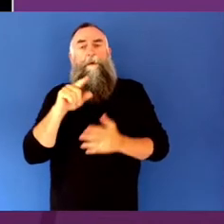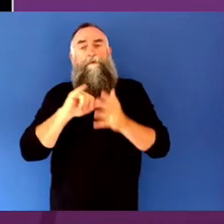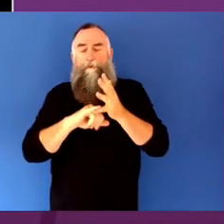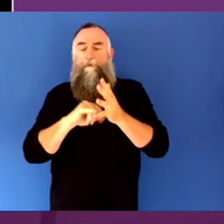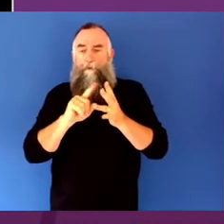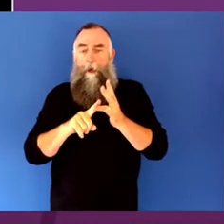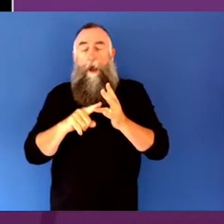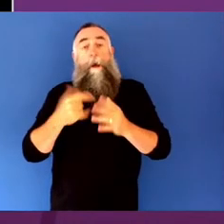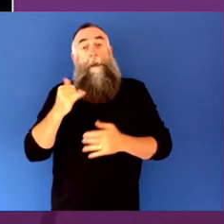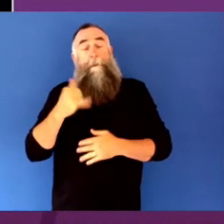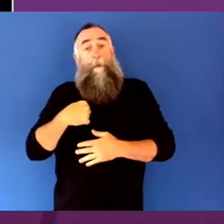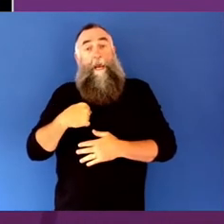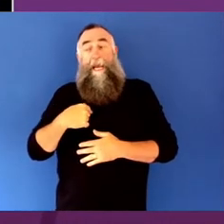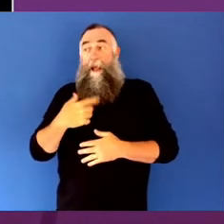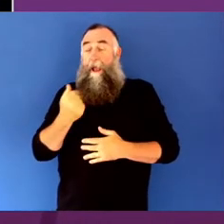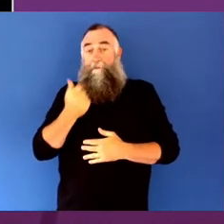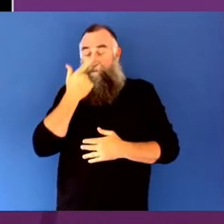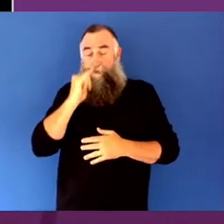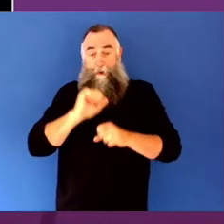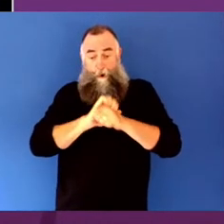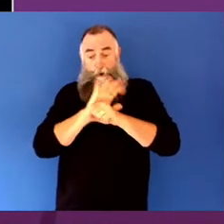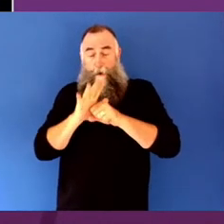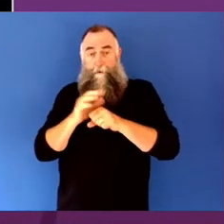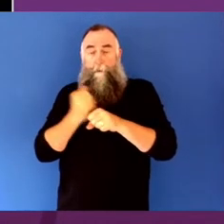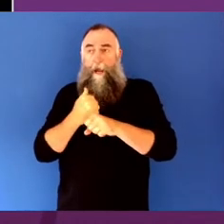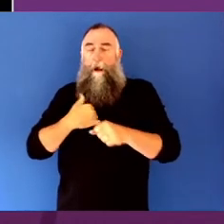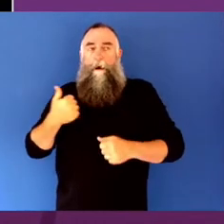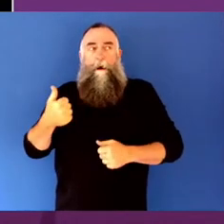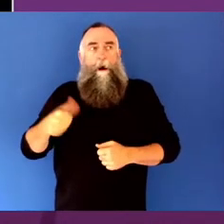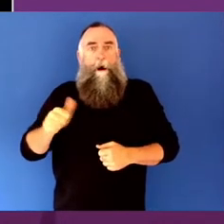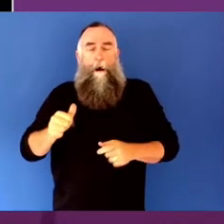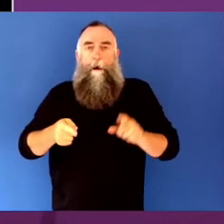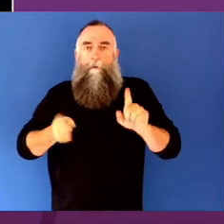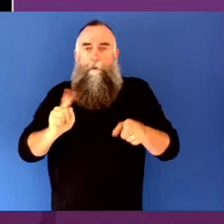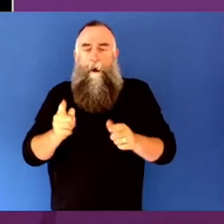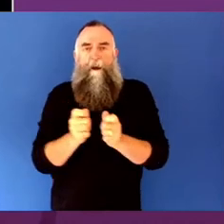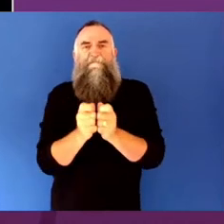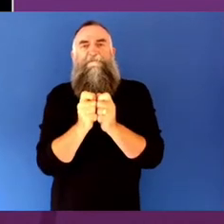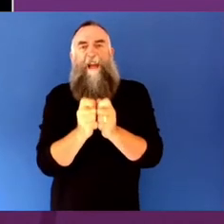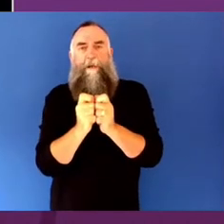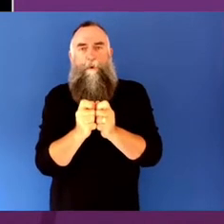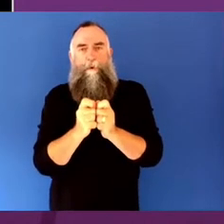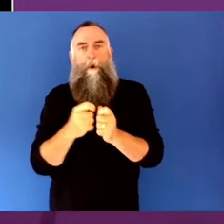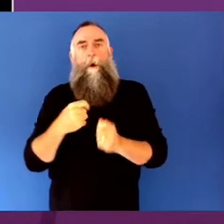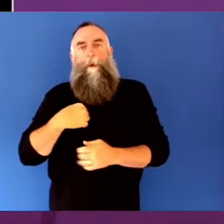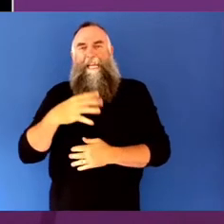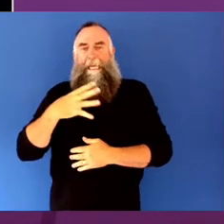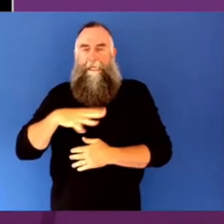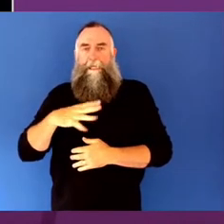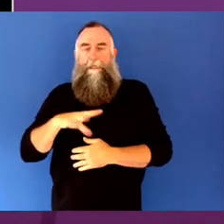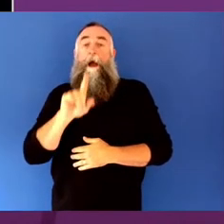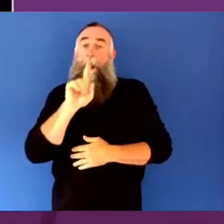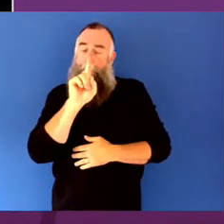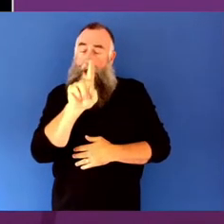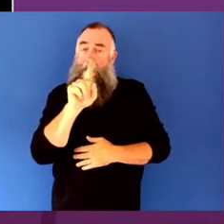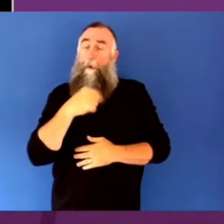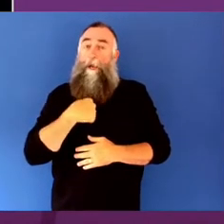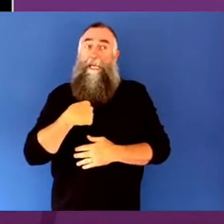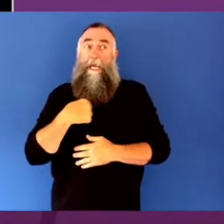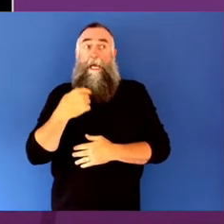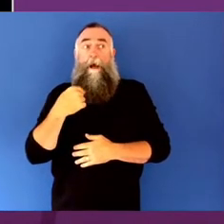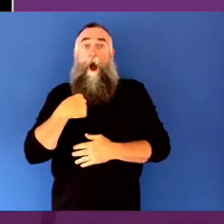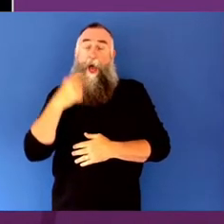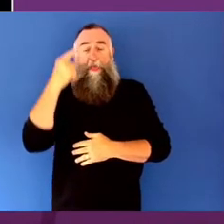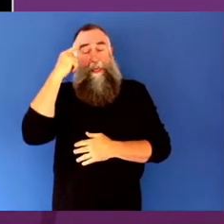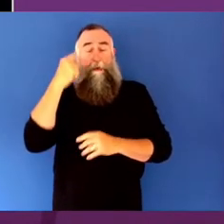us to realise just how valuable it is for us. But I do think that's been something of a dividend or a benefit of this quite